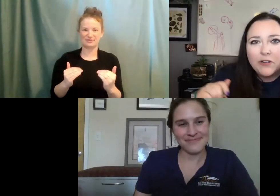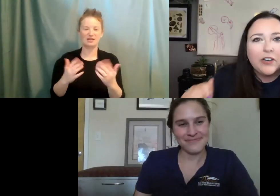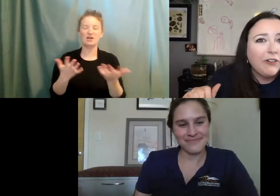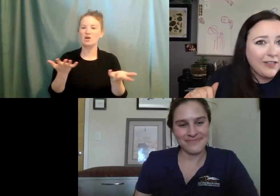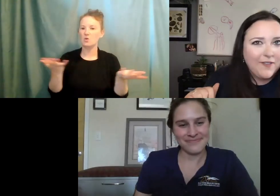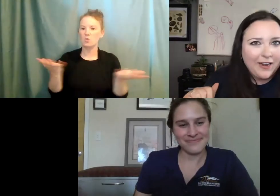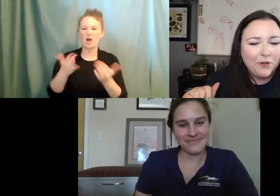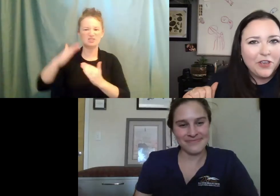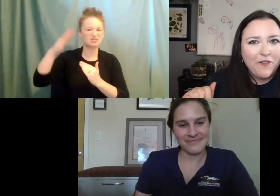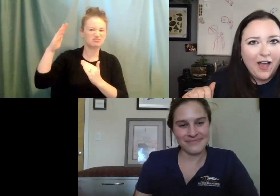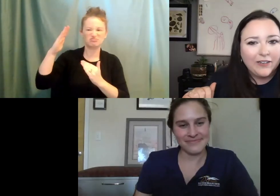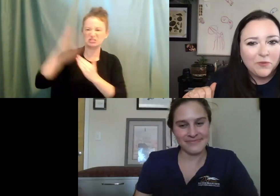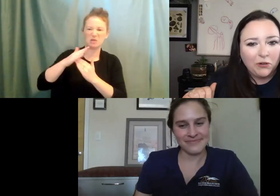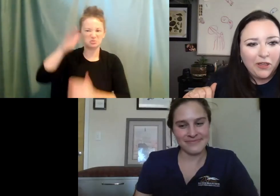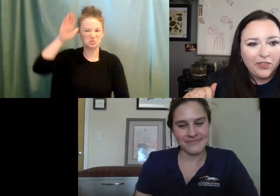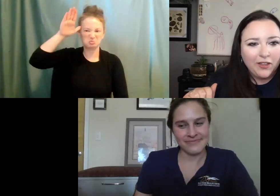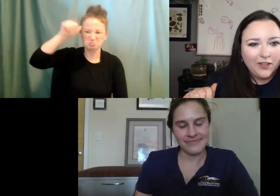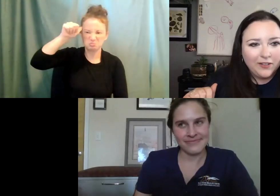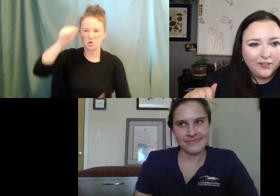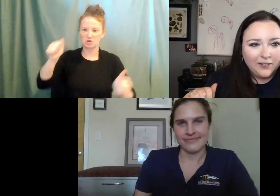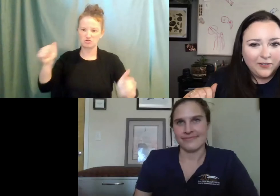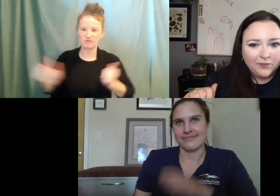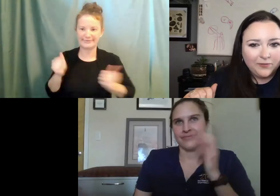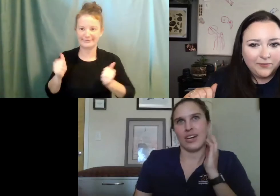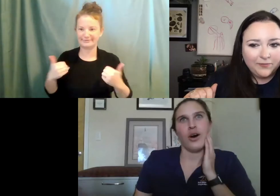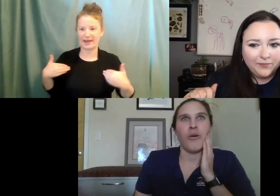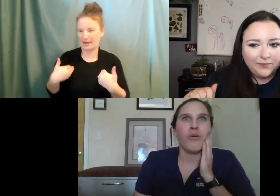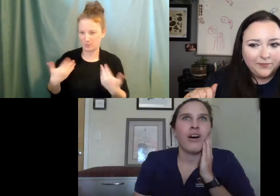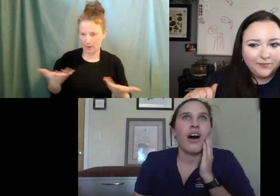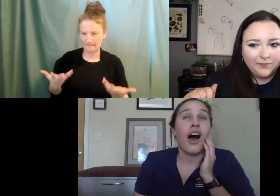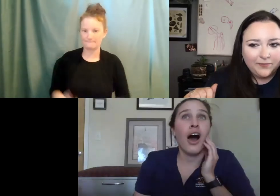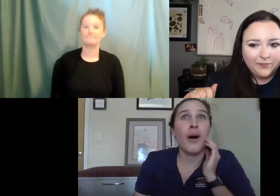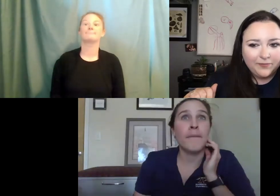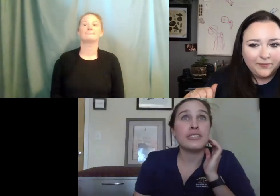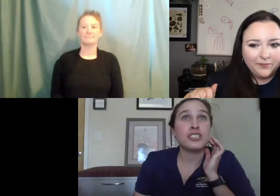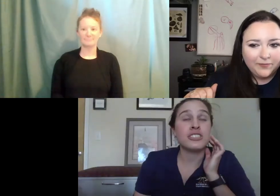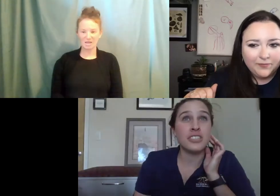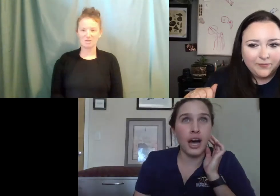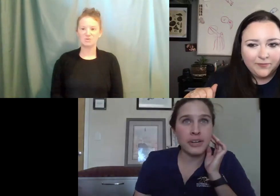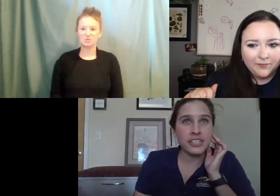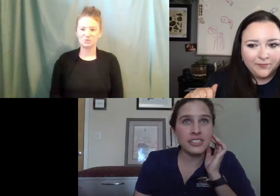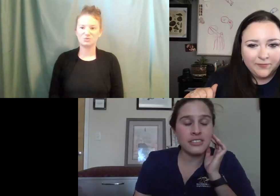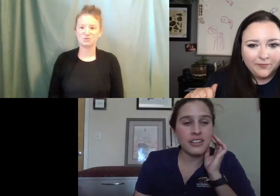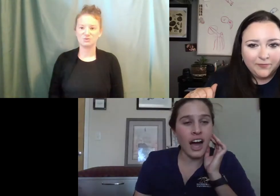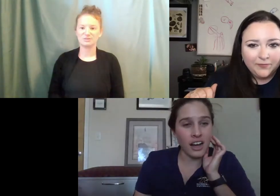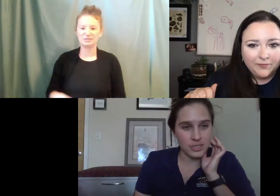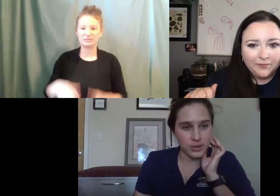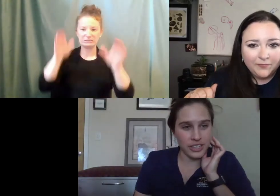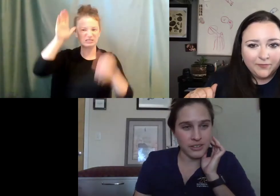stubborn or aggressive animal that you've had to work with? Oh, um, stubborn